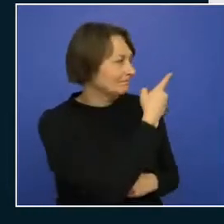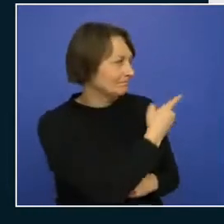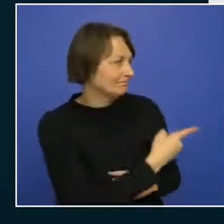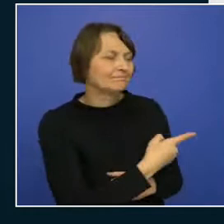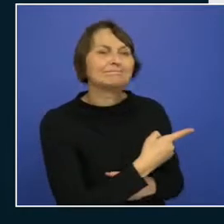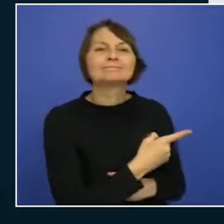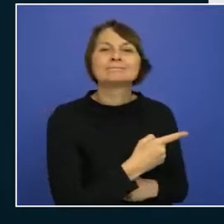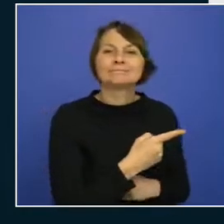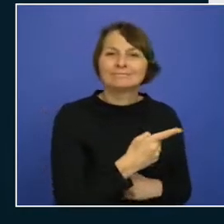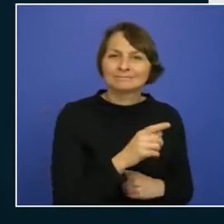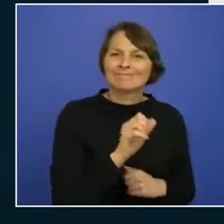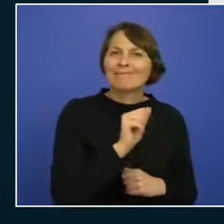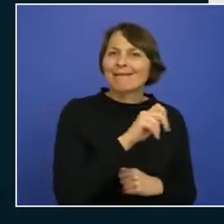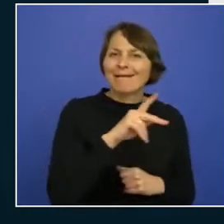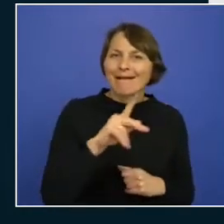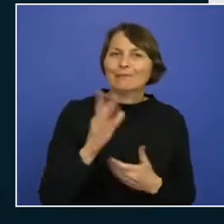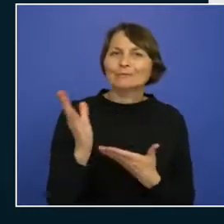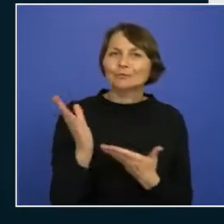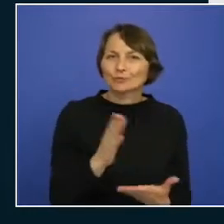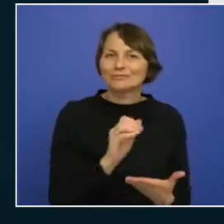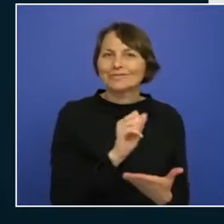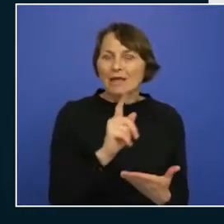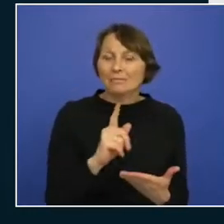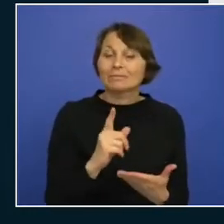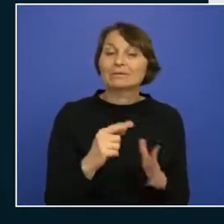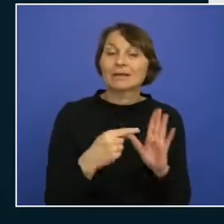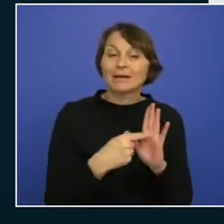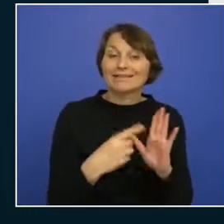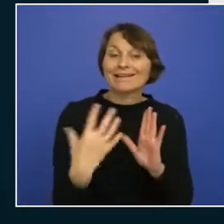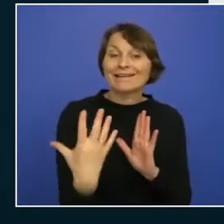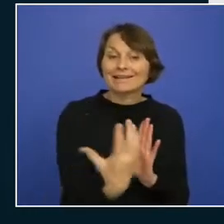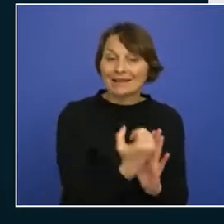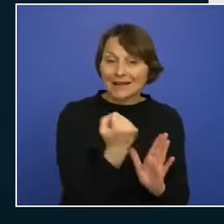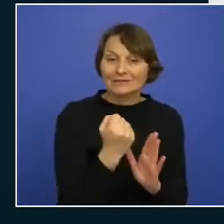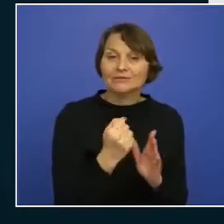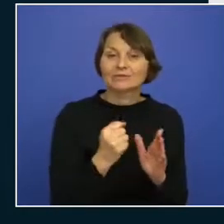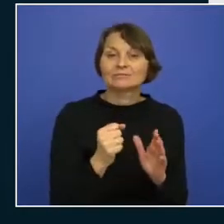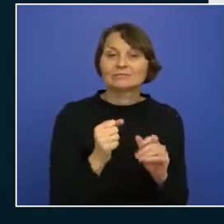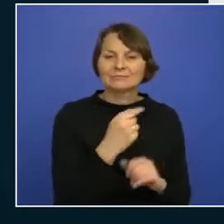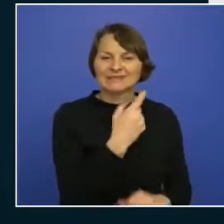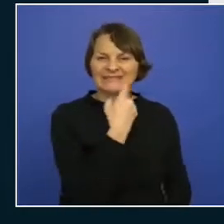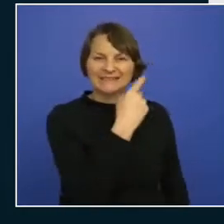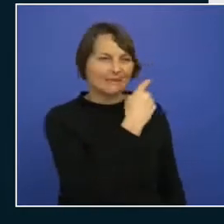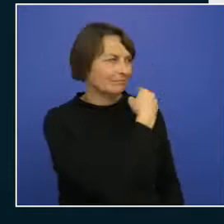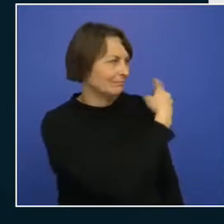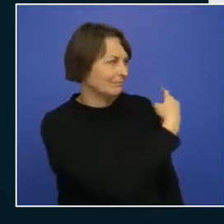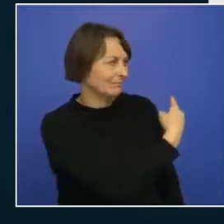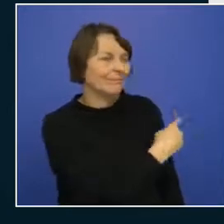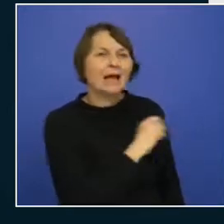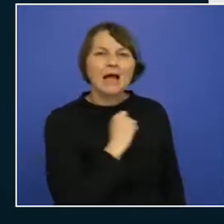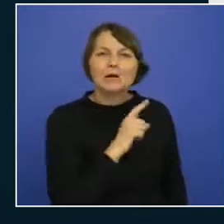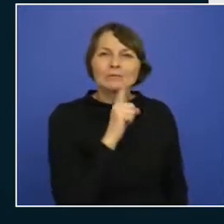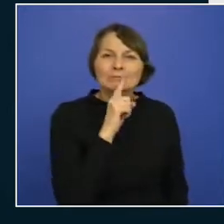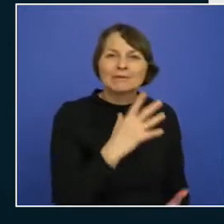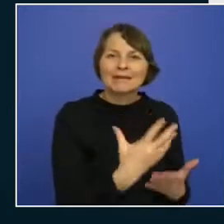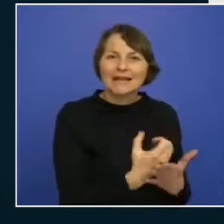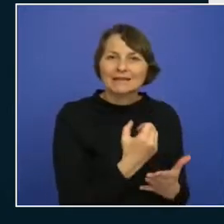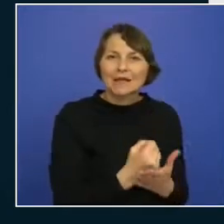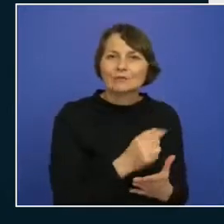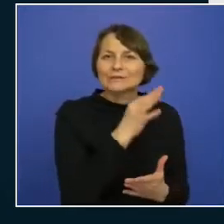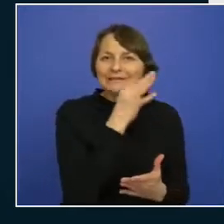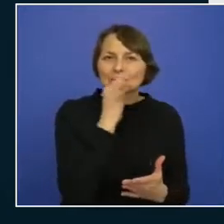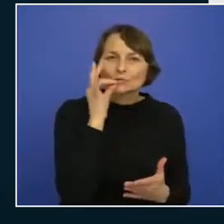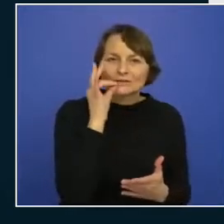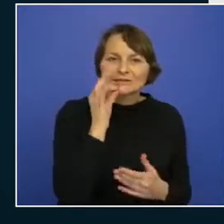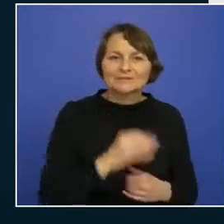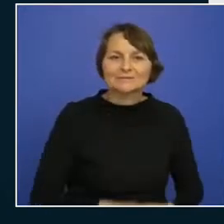that has like get permissions for the secrets inside of this key vault and if we look at secrets then